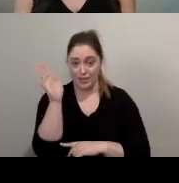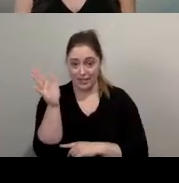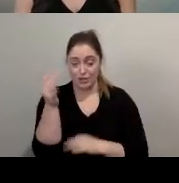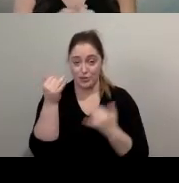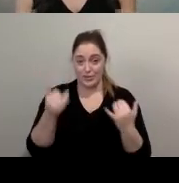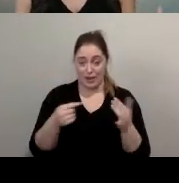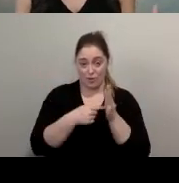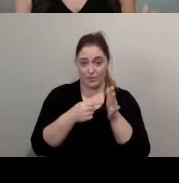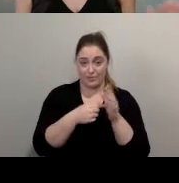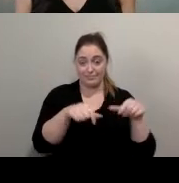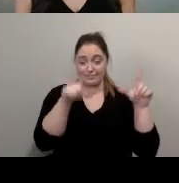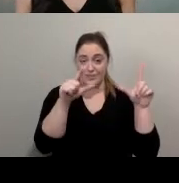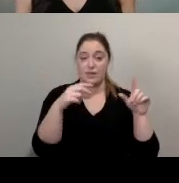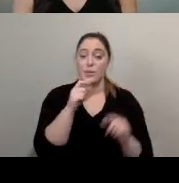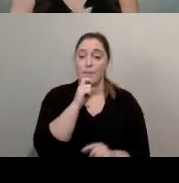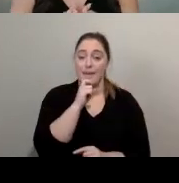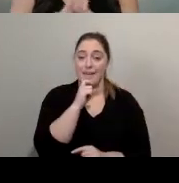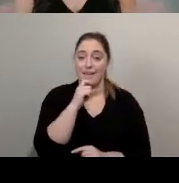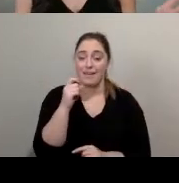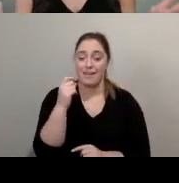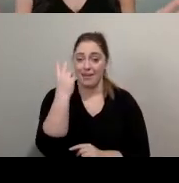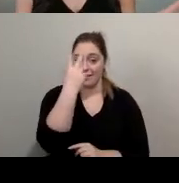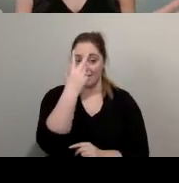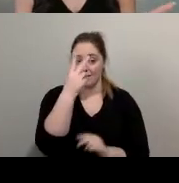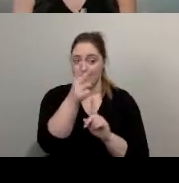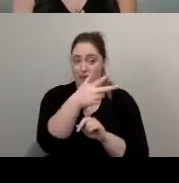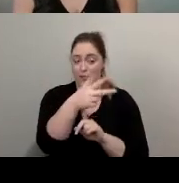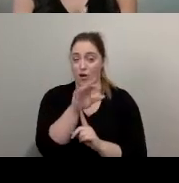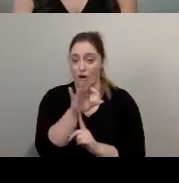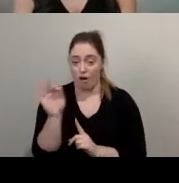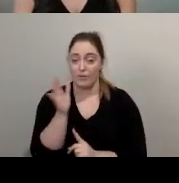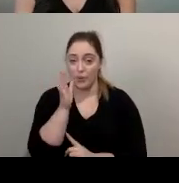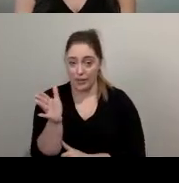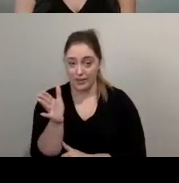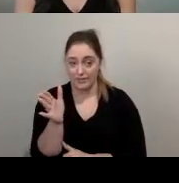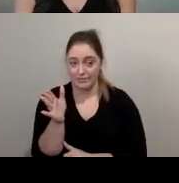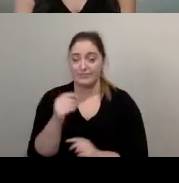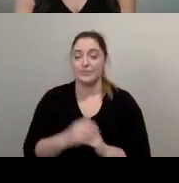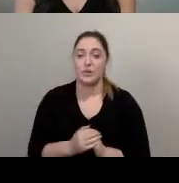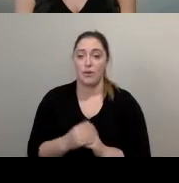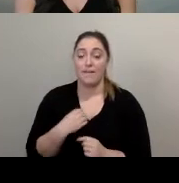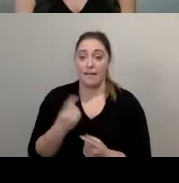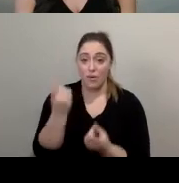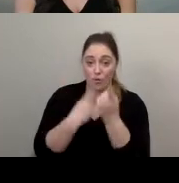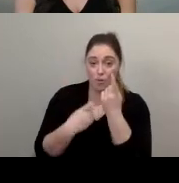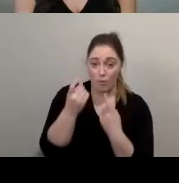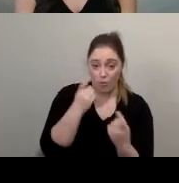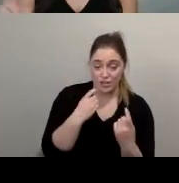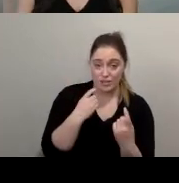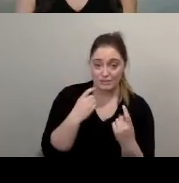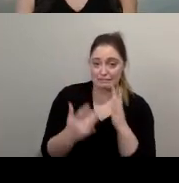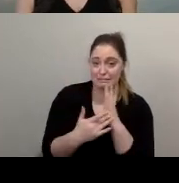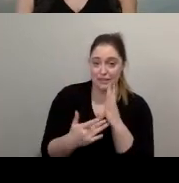in your video are automatically turned off so just so you know and if you have any questions about airmeet there is